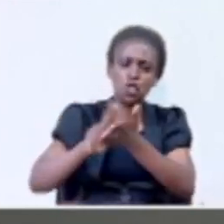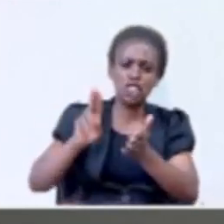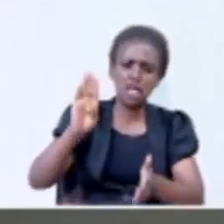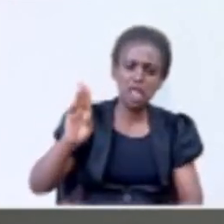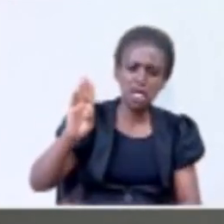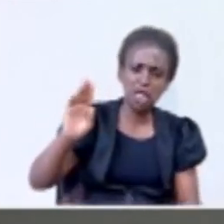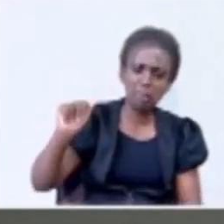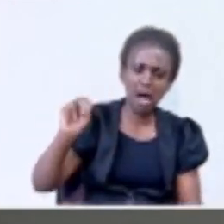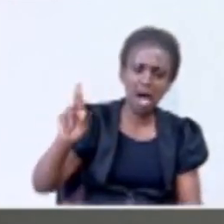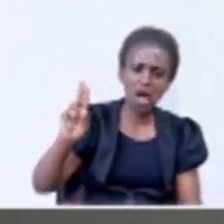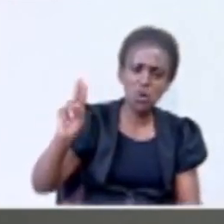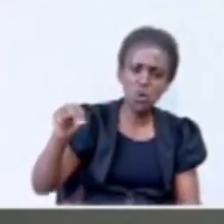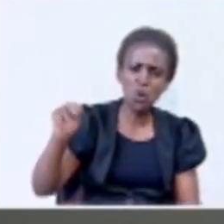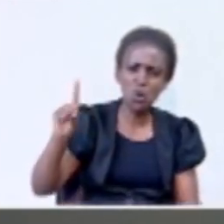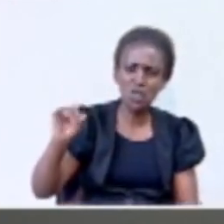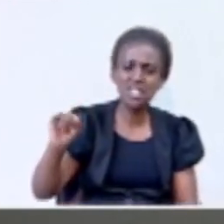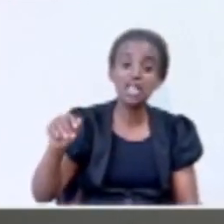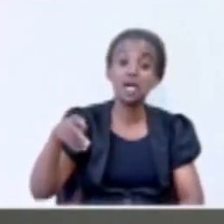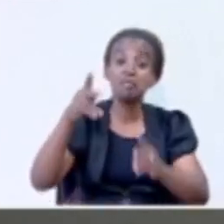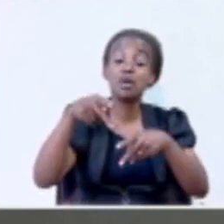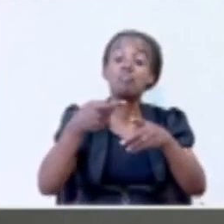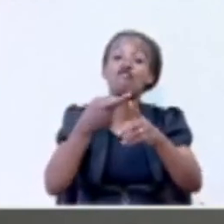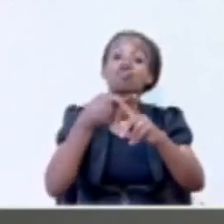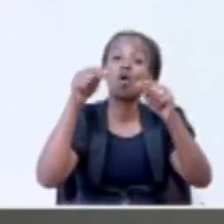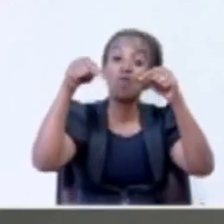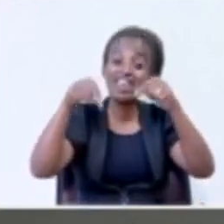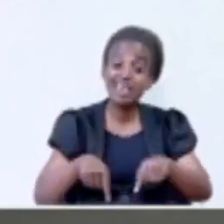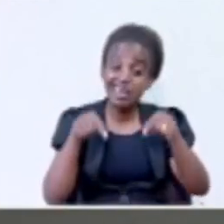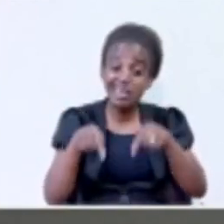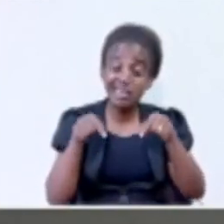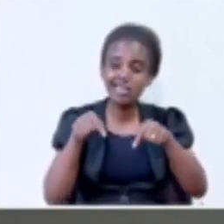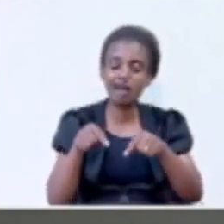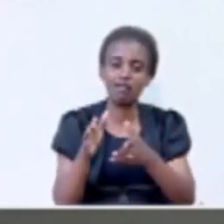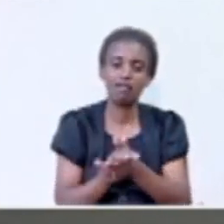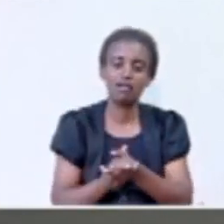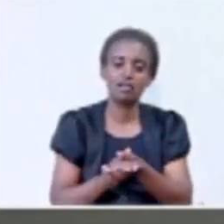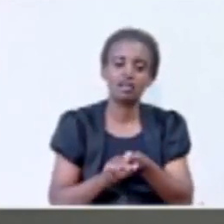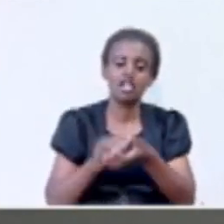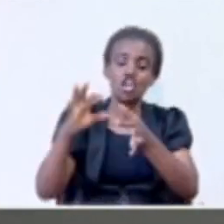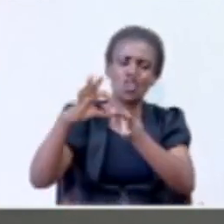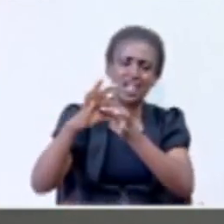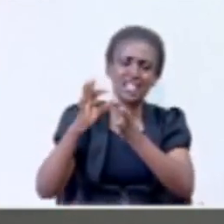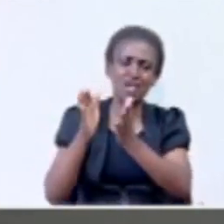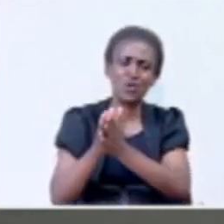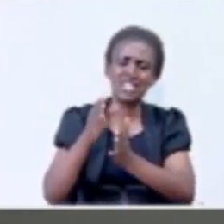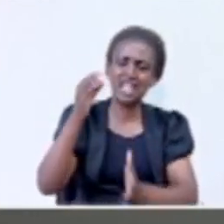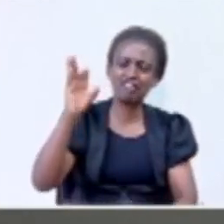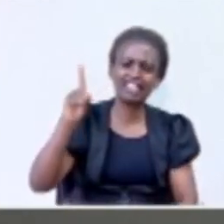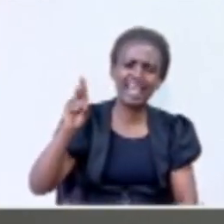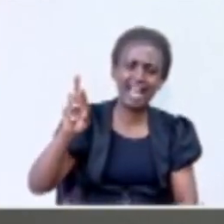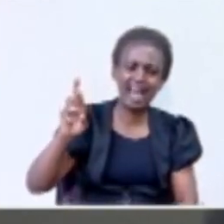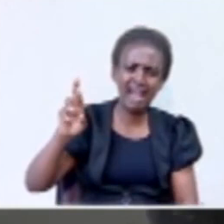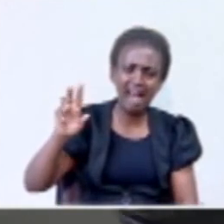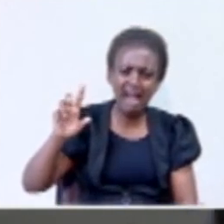from here, those old groups connected with FDRR that